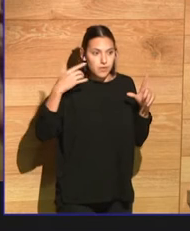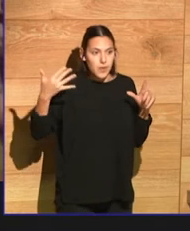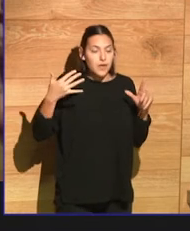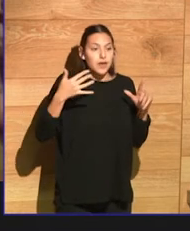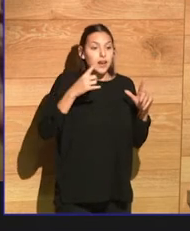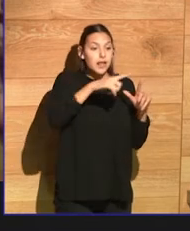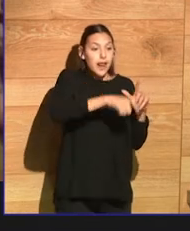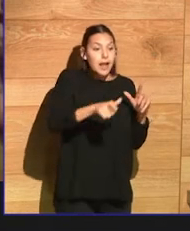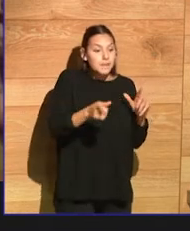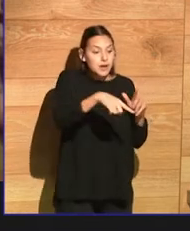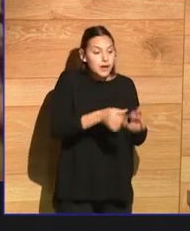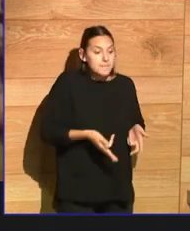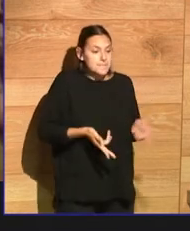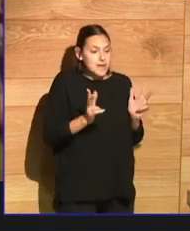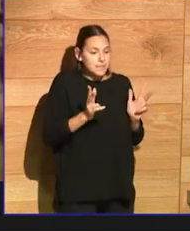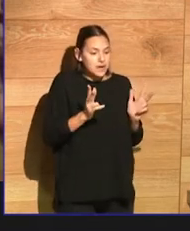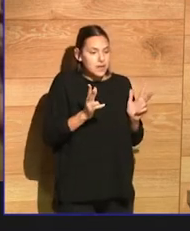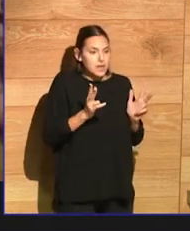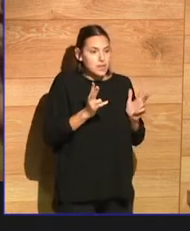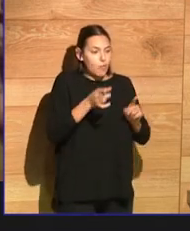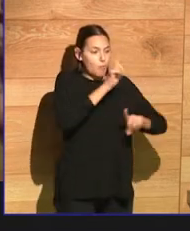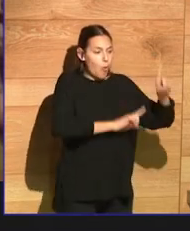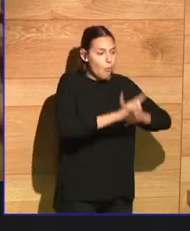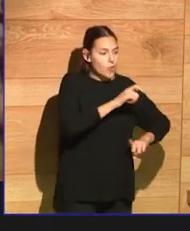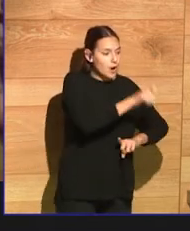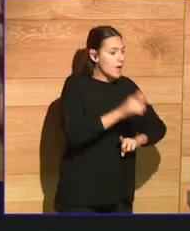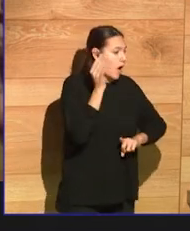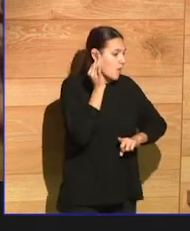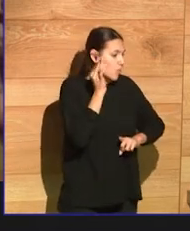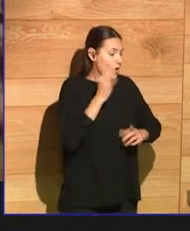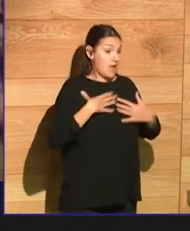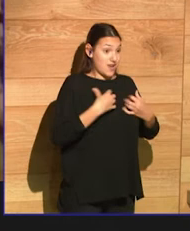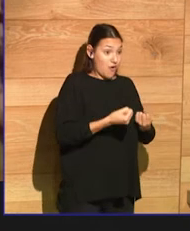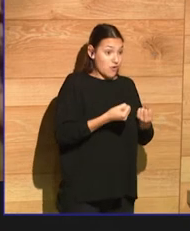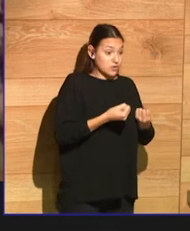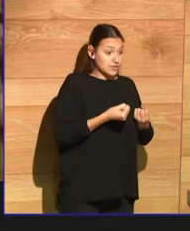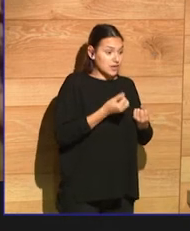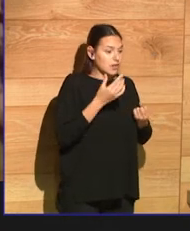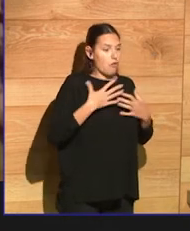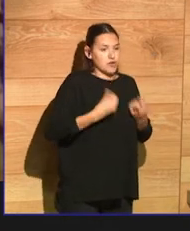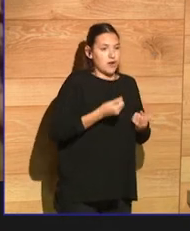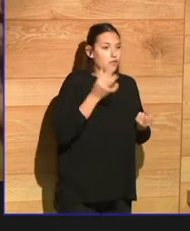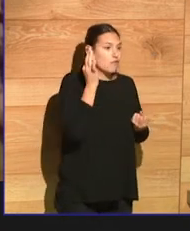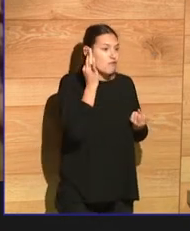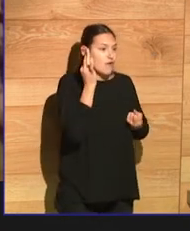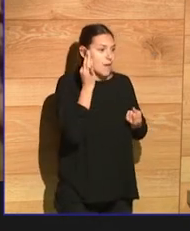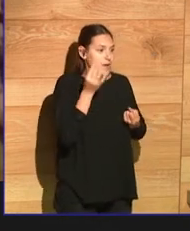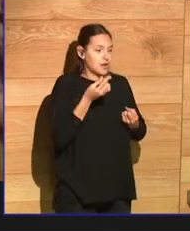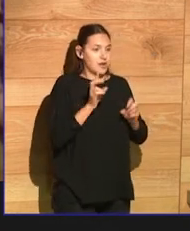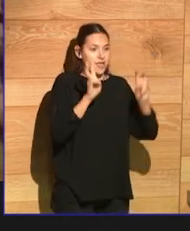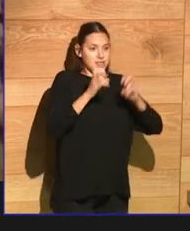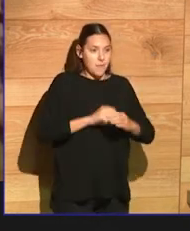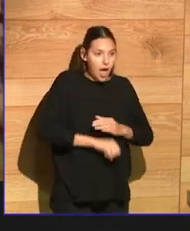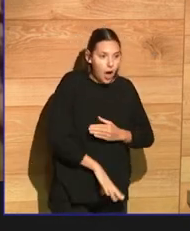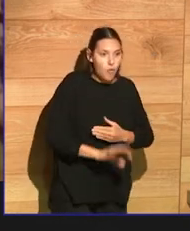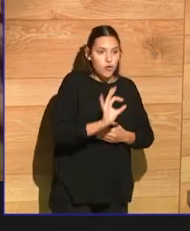at the issues of women's health care, abortion, and thalidomide. It wasn't really about good and evil. It wasn't